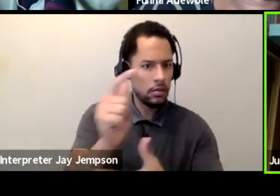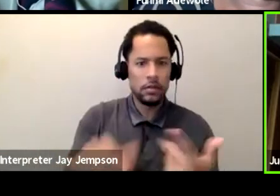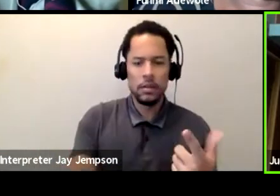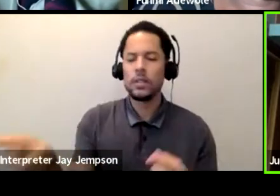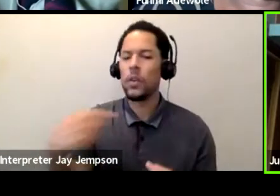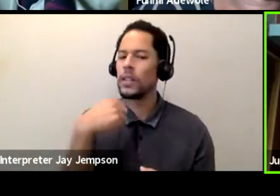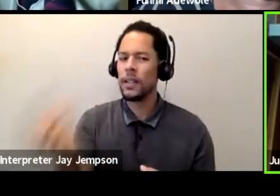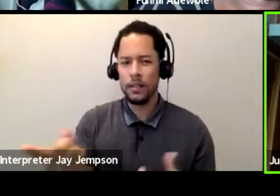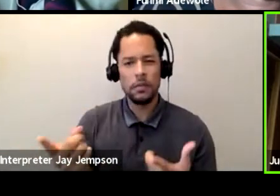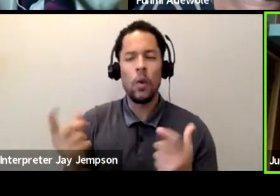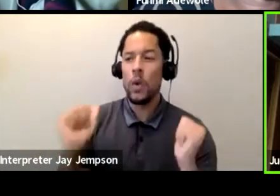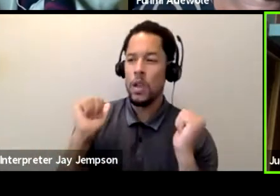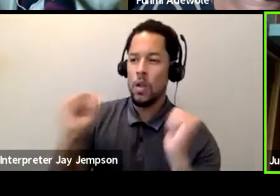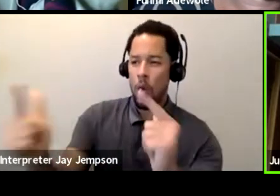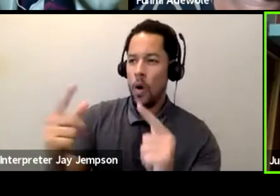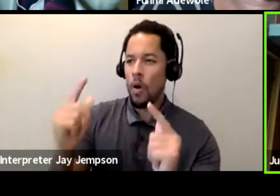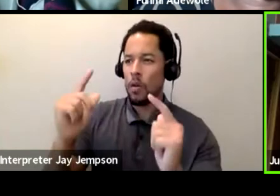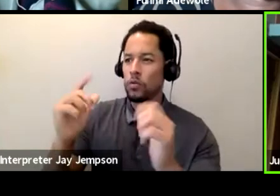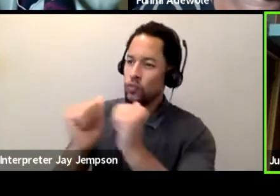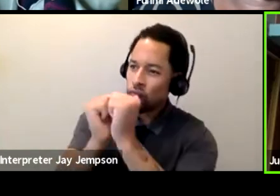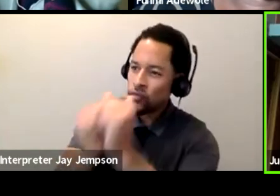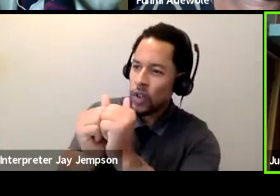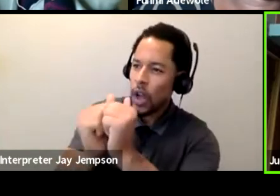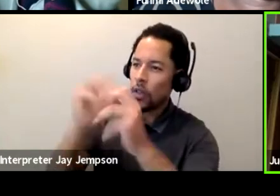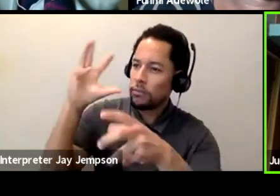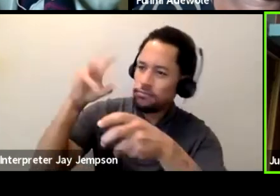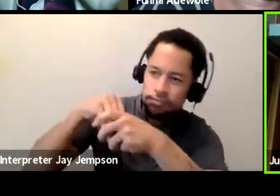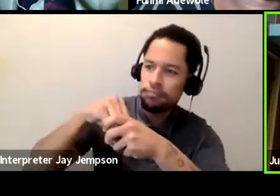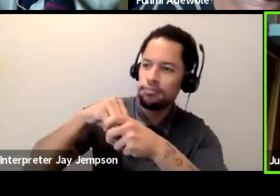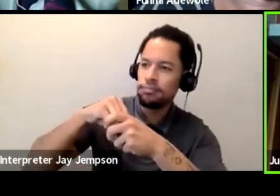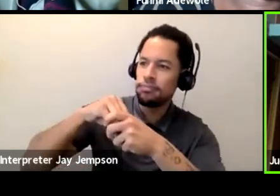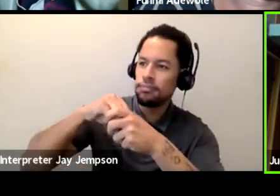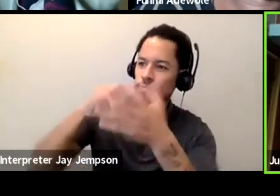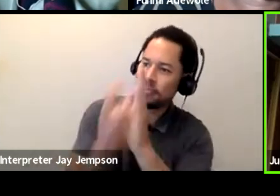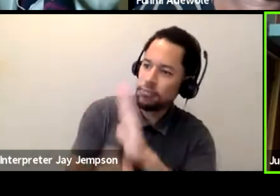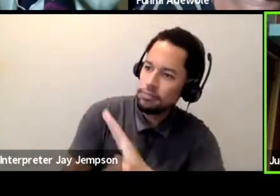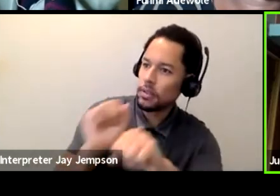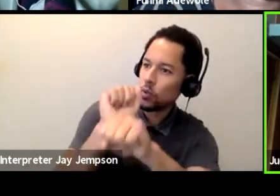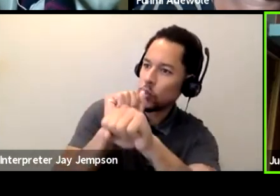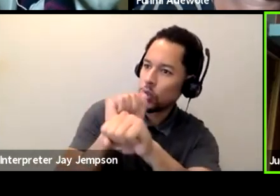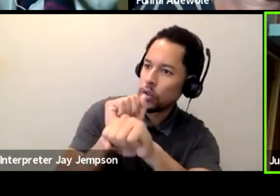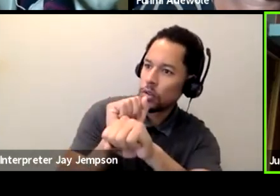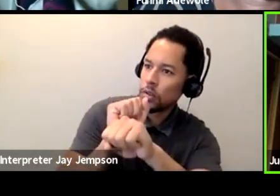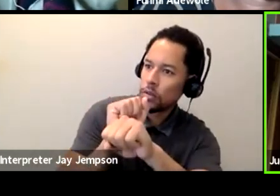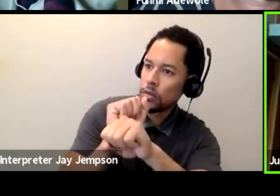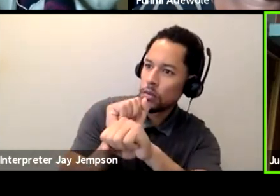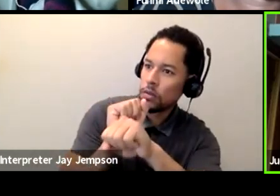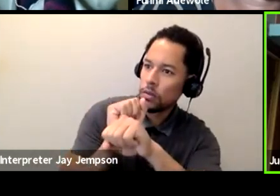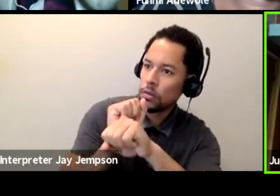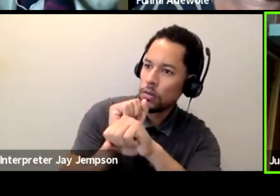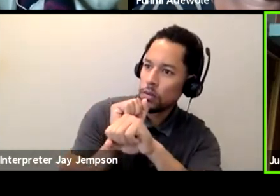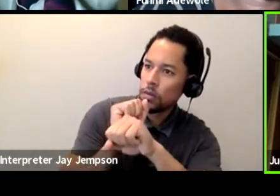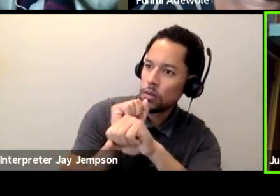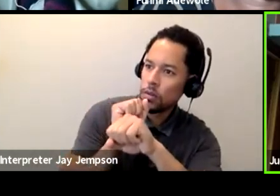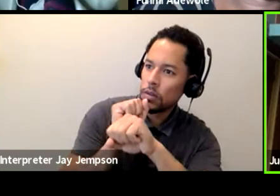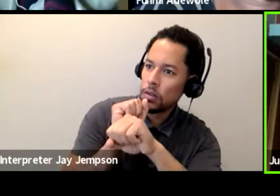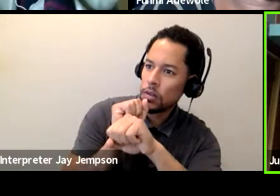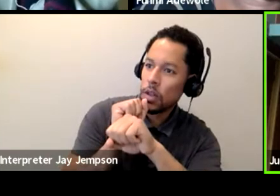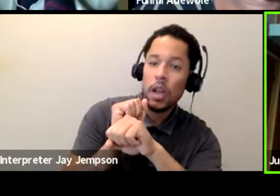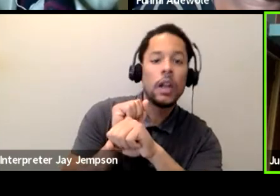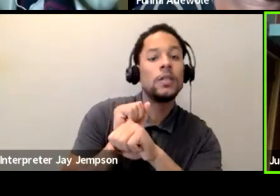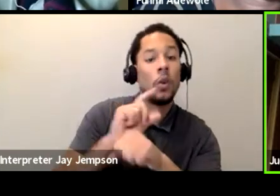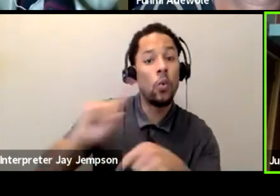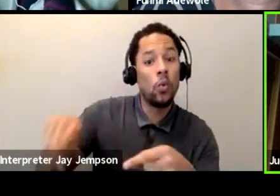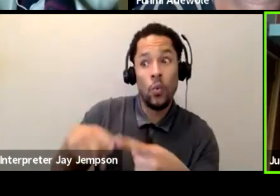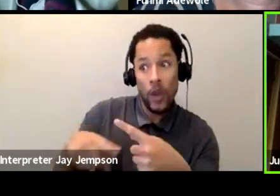engage this work in order for us to present it and it's true. In doing that, I'm also provoking dialogues and